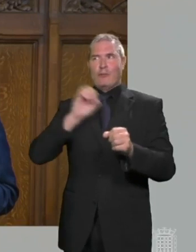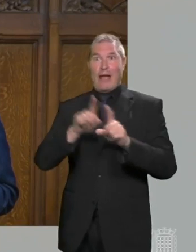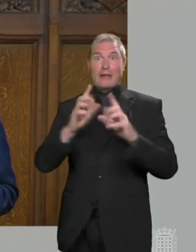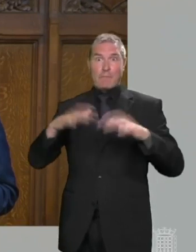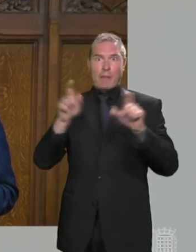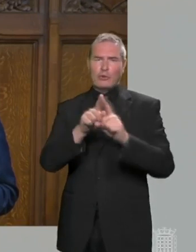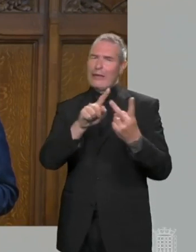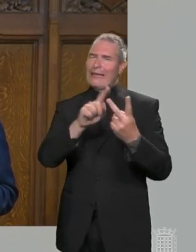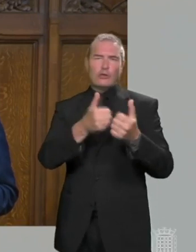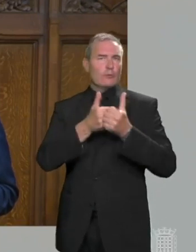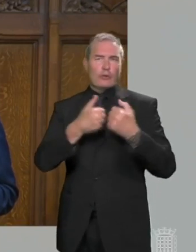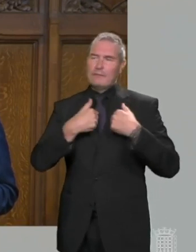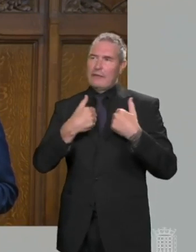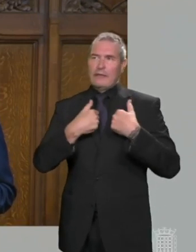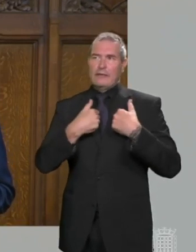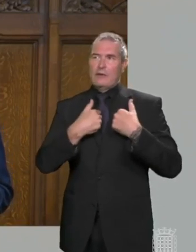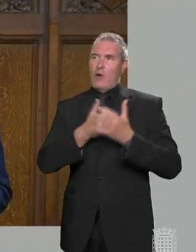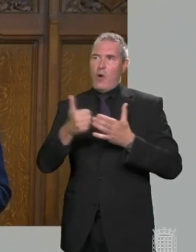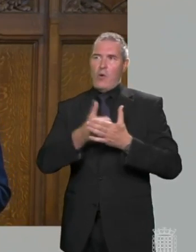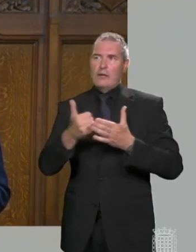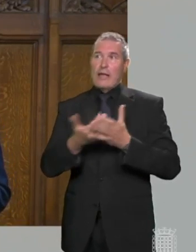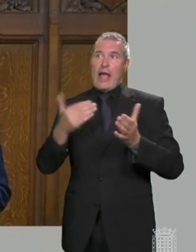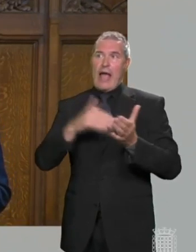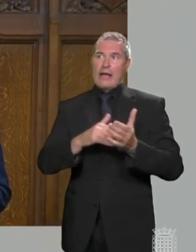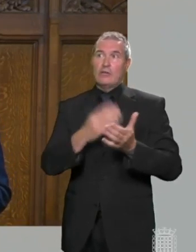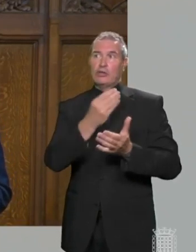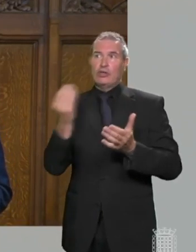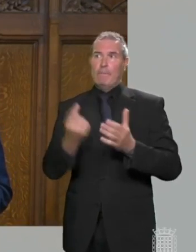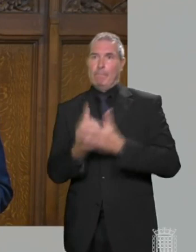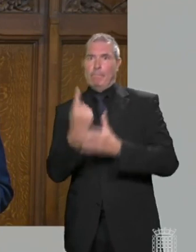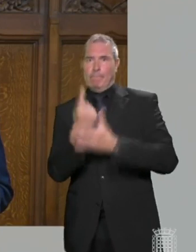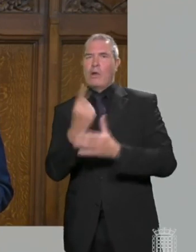and with the odd occasional disruptive backbencher.